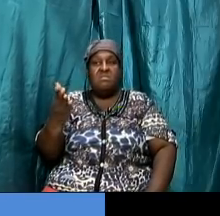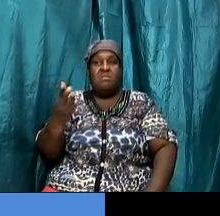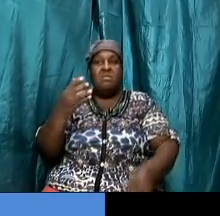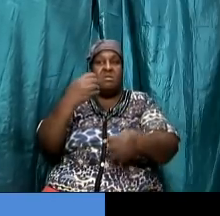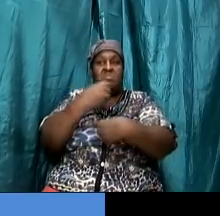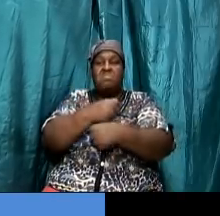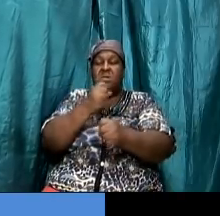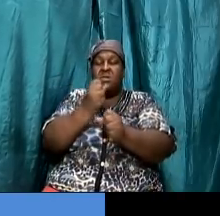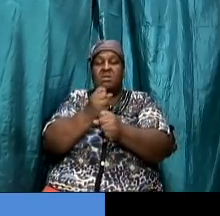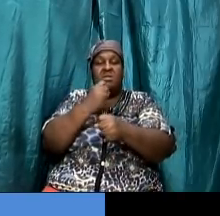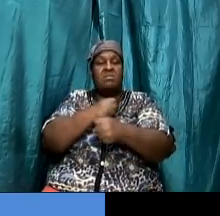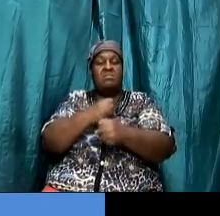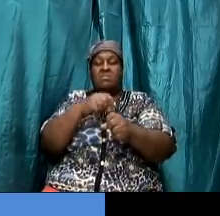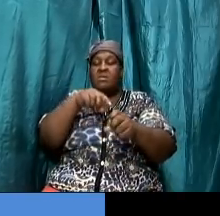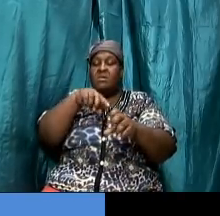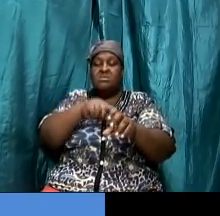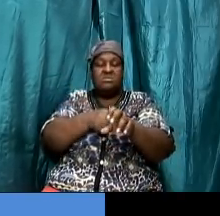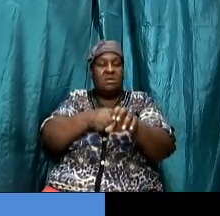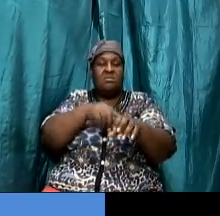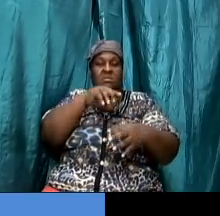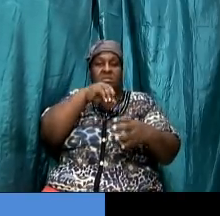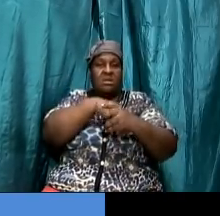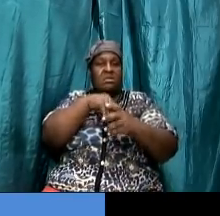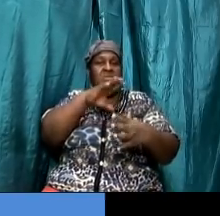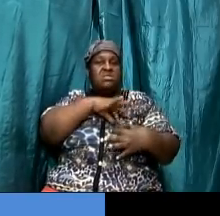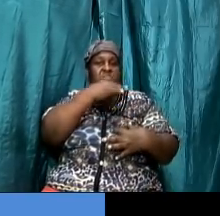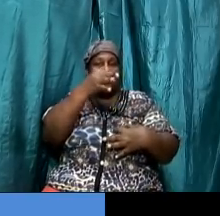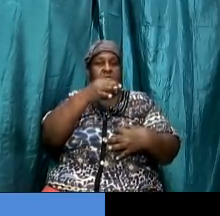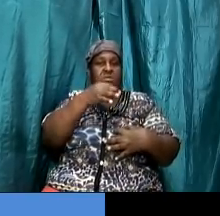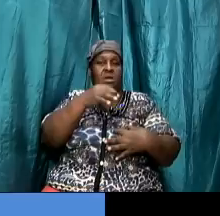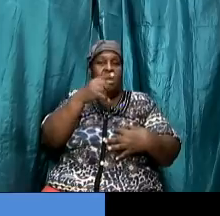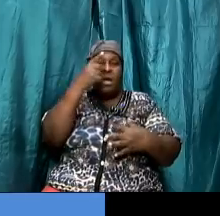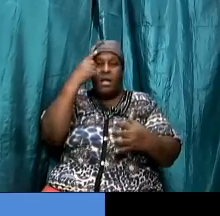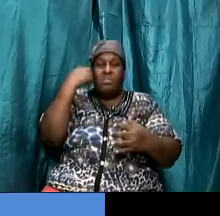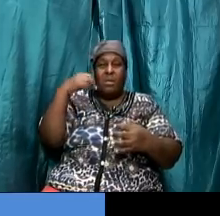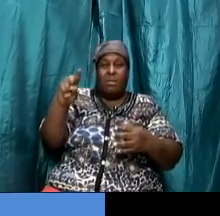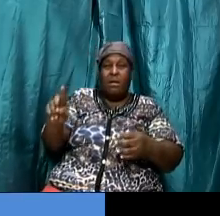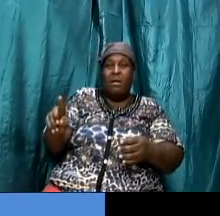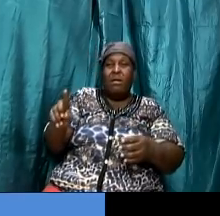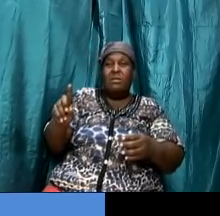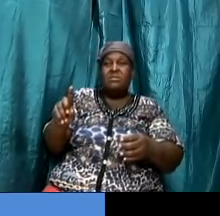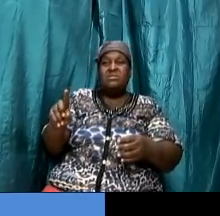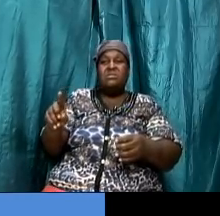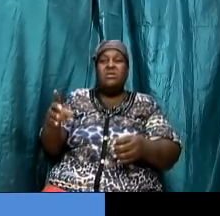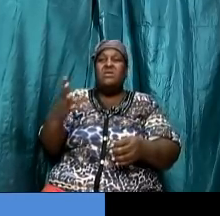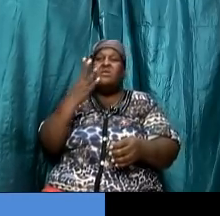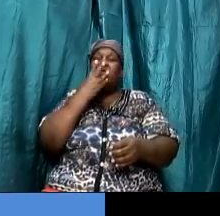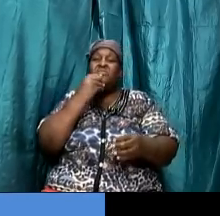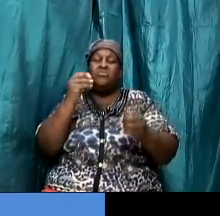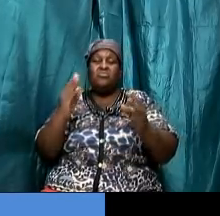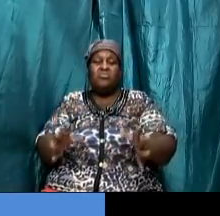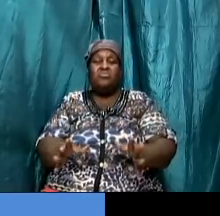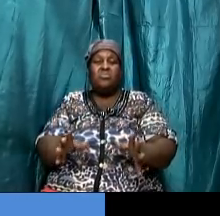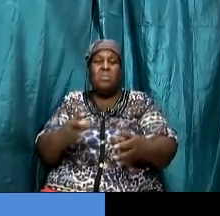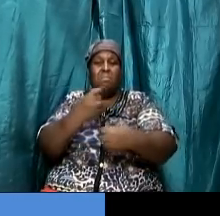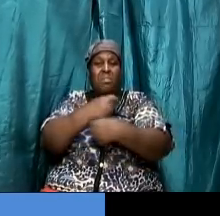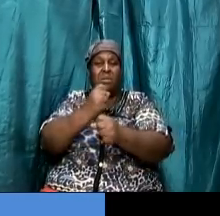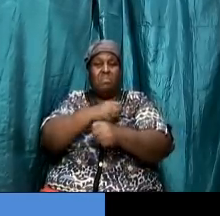made started in the spirit and because of the entrance of the judaes as the scripture said they are made no meaning perfect in the flesh